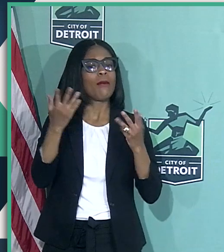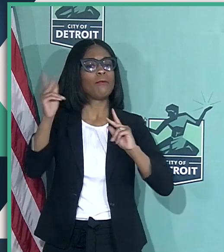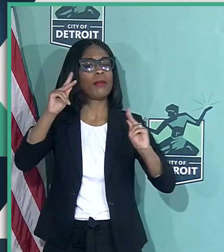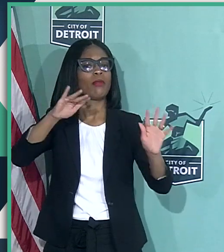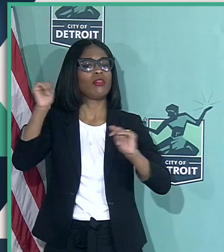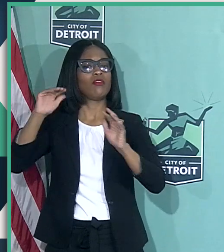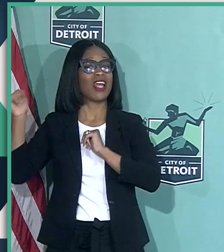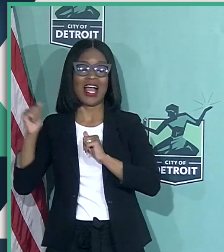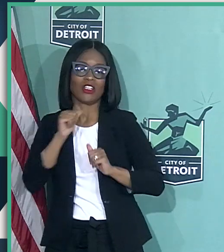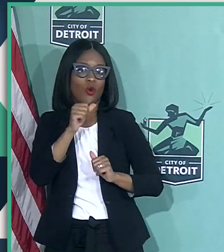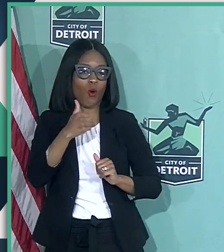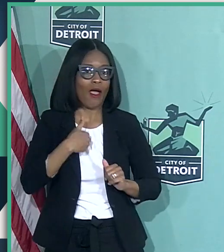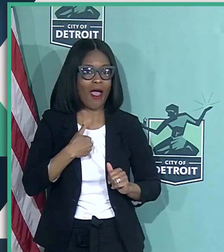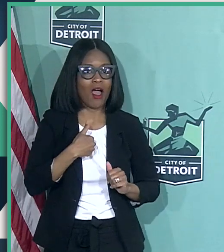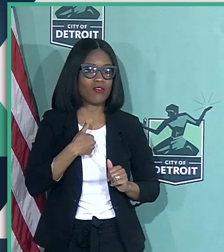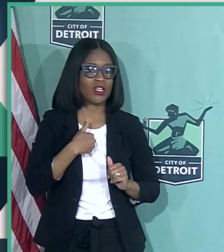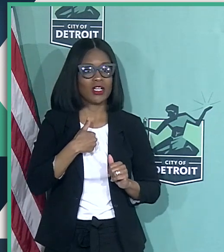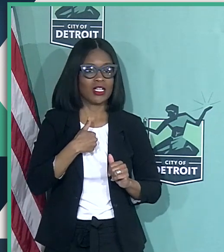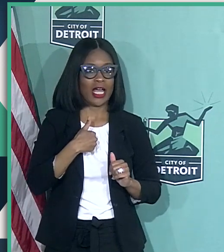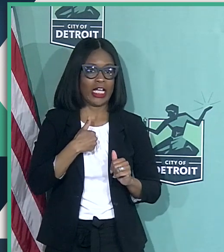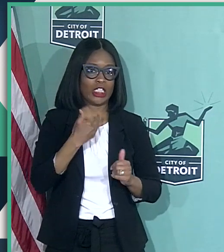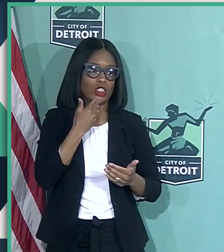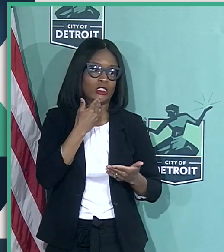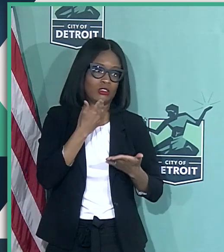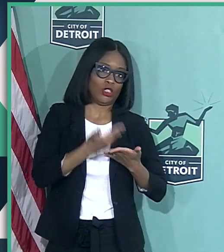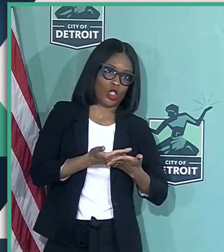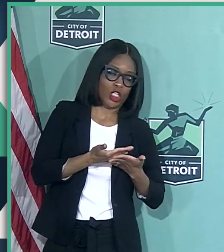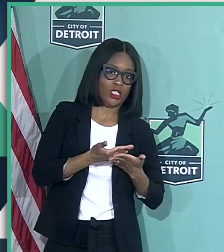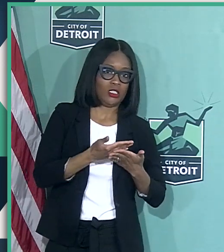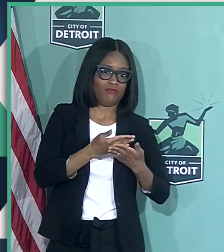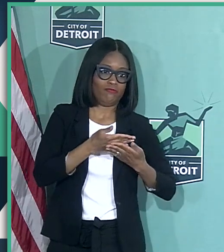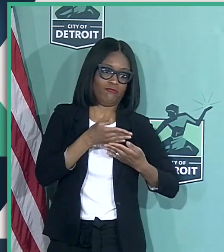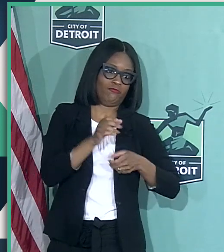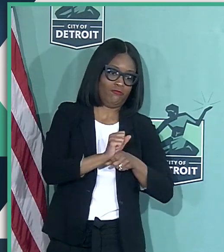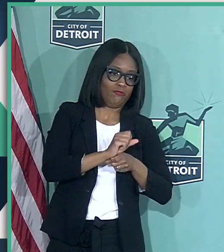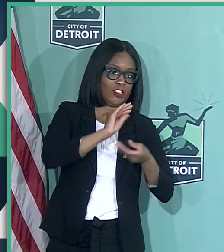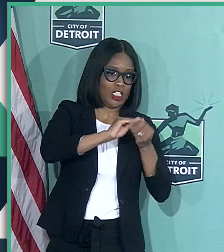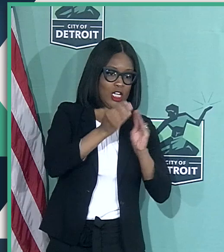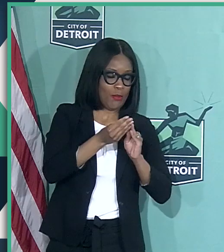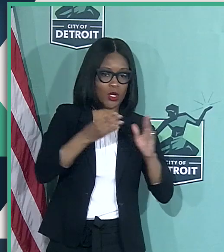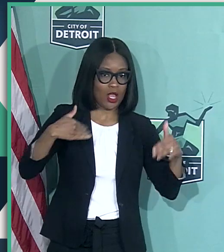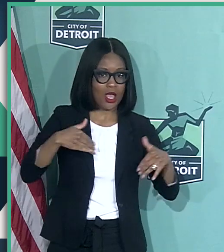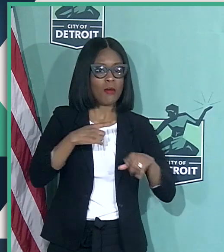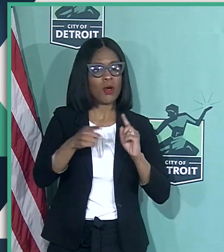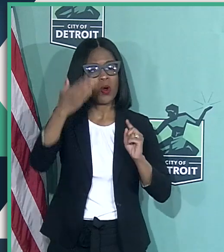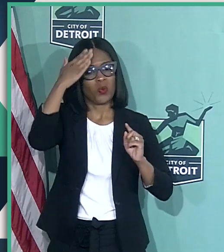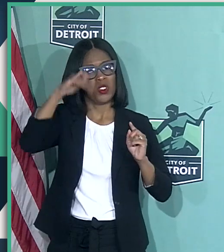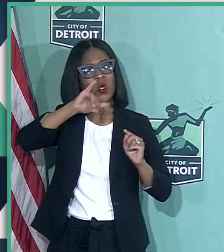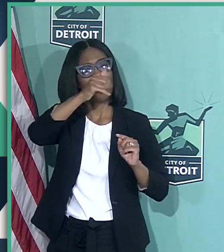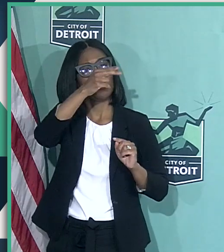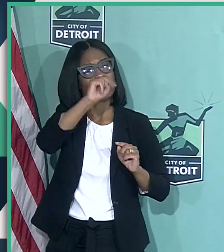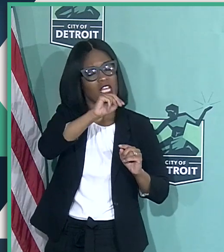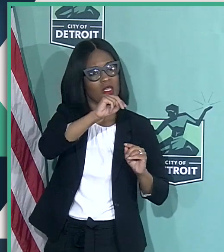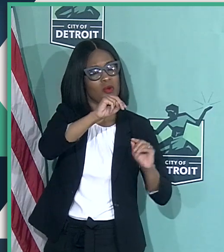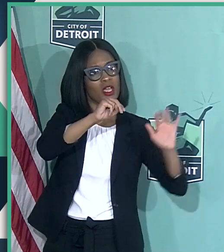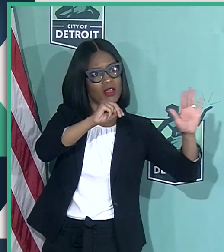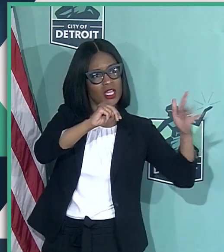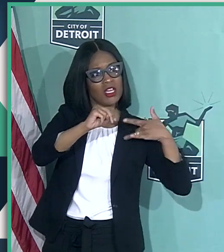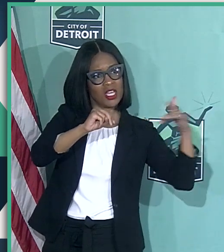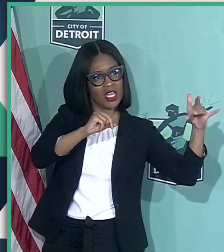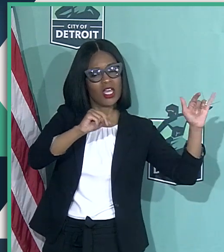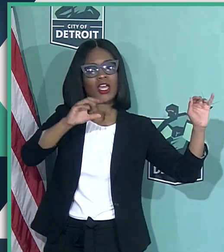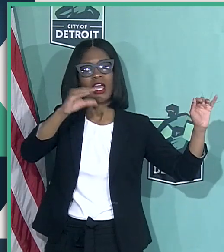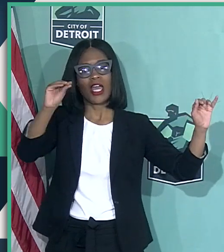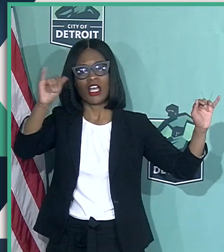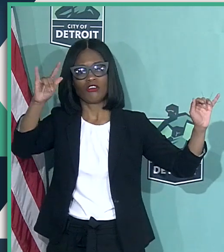I don't have any real good response to you because of it, but it has slowed. Now, we know that January and July tend to